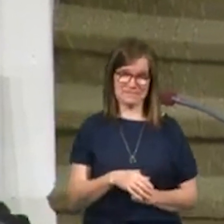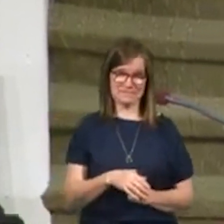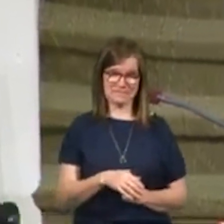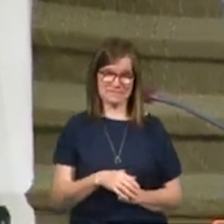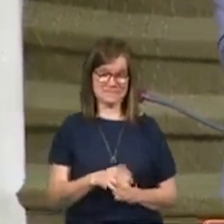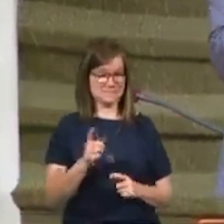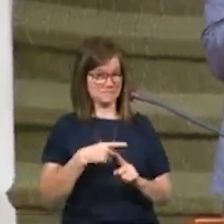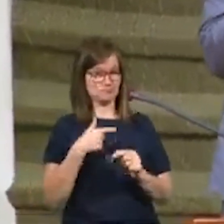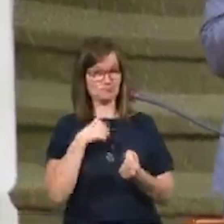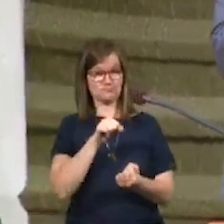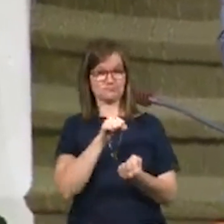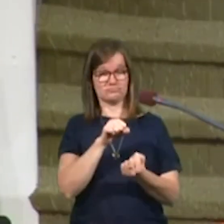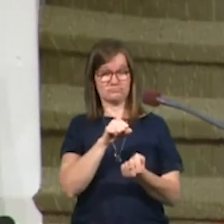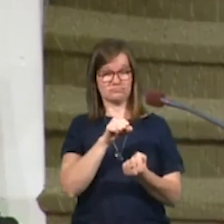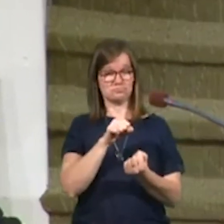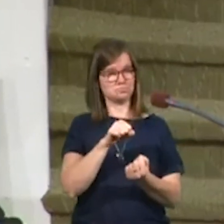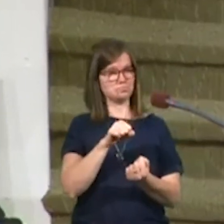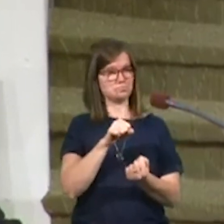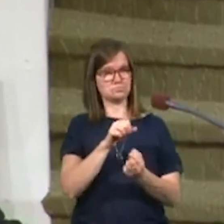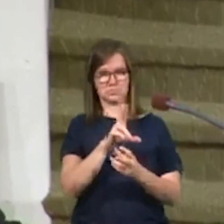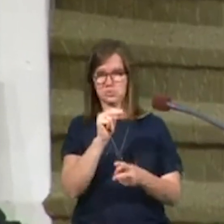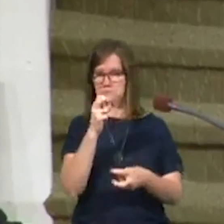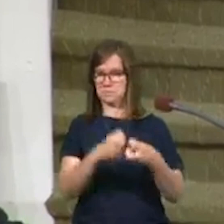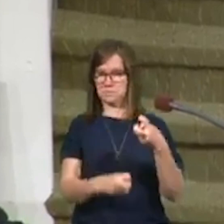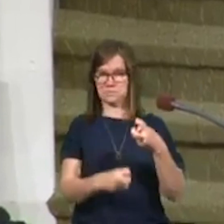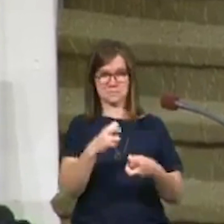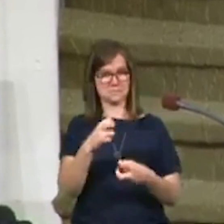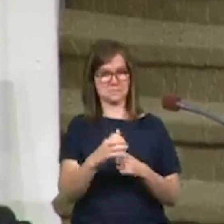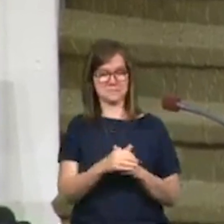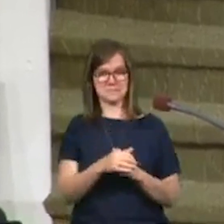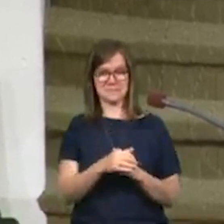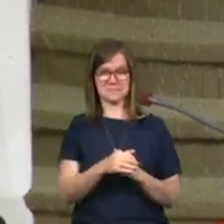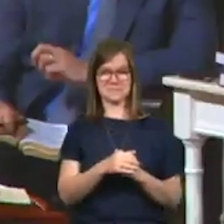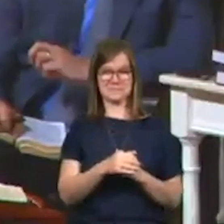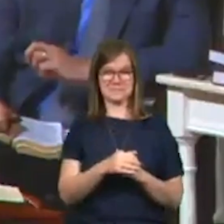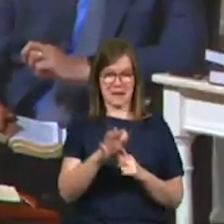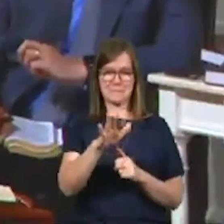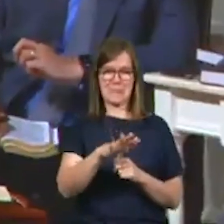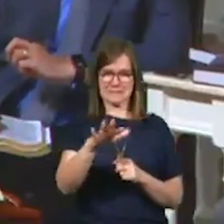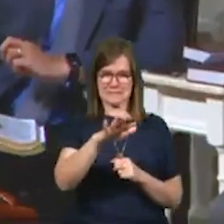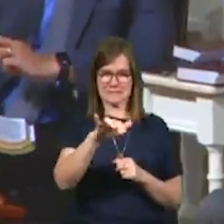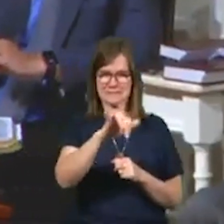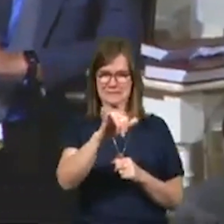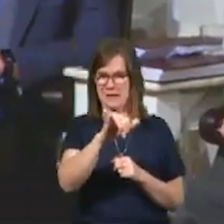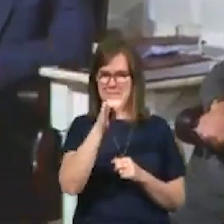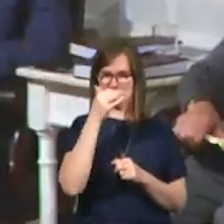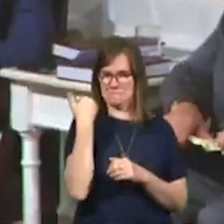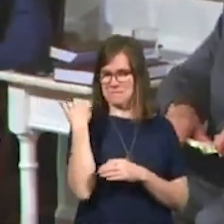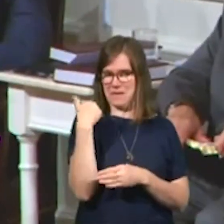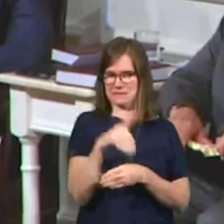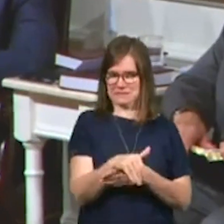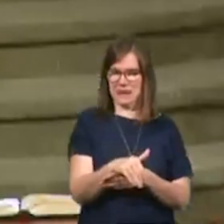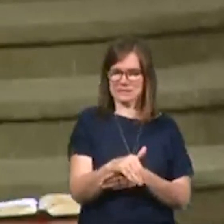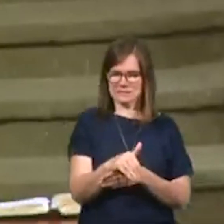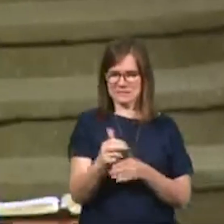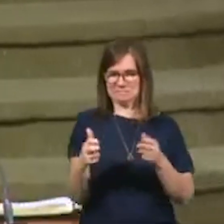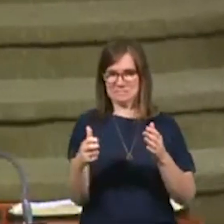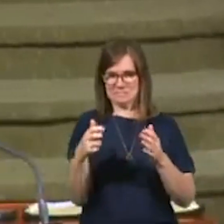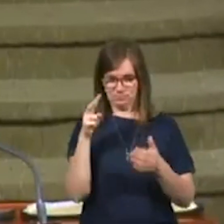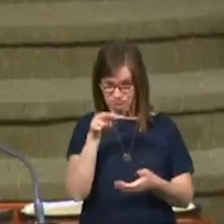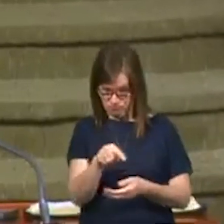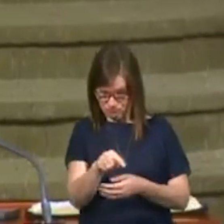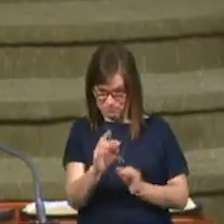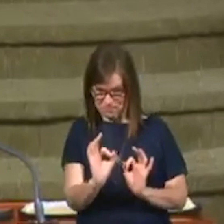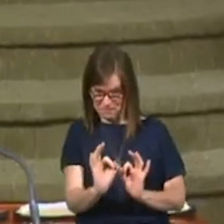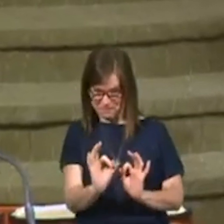But I'm, I'm driving down the road smooth, no problem. I get to right around that area where I was pulled over the night before, checked my speed again.